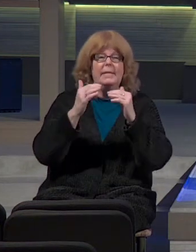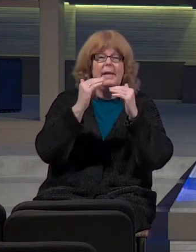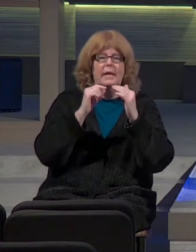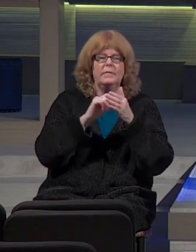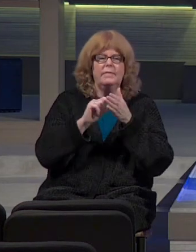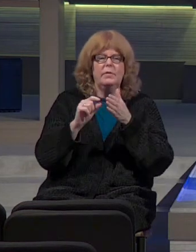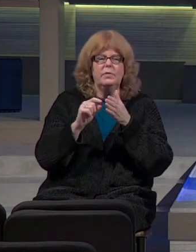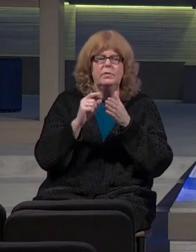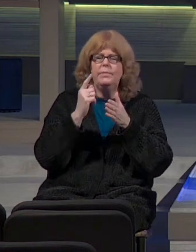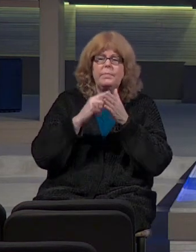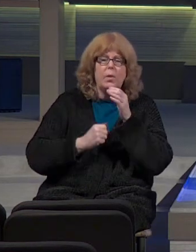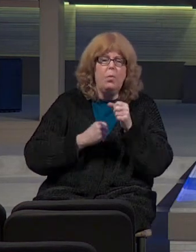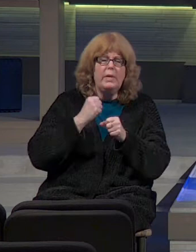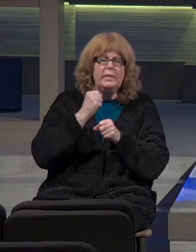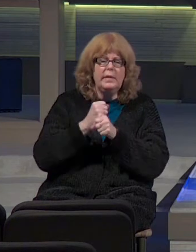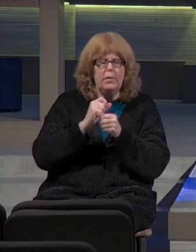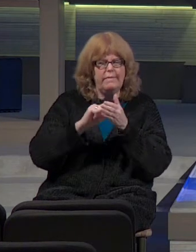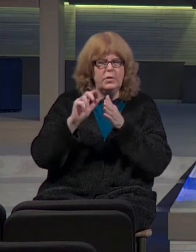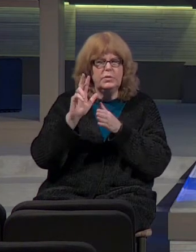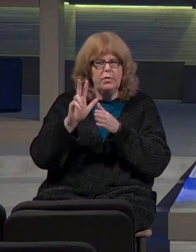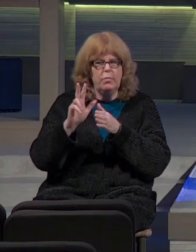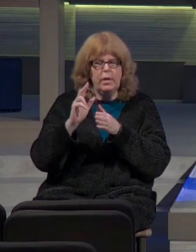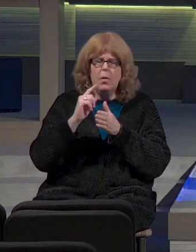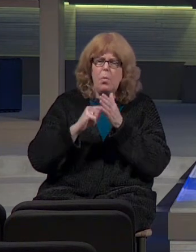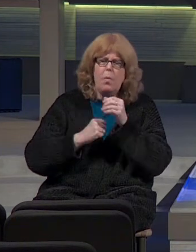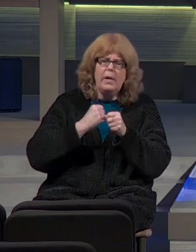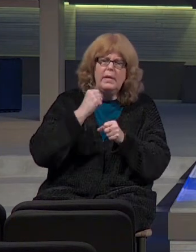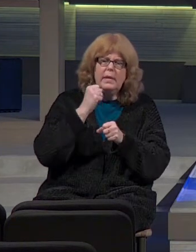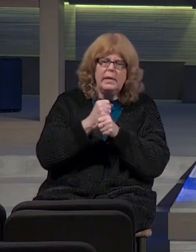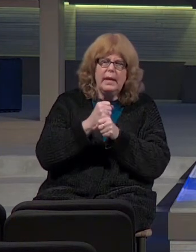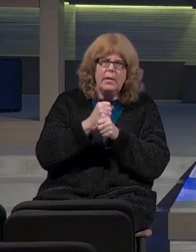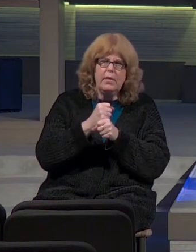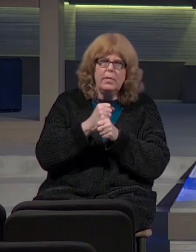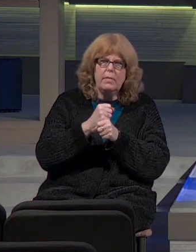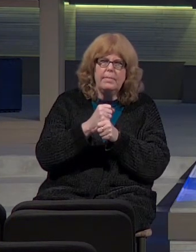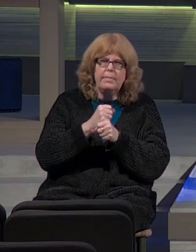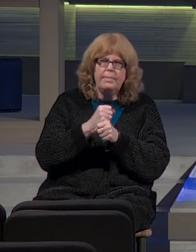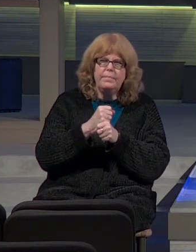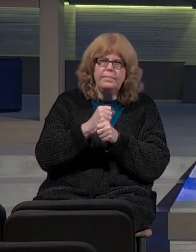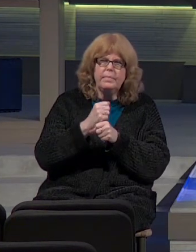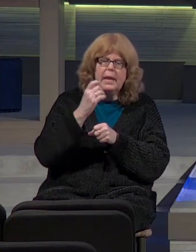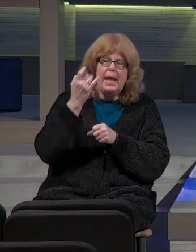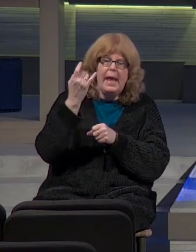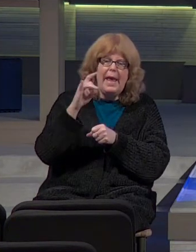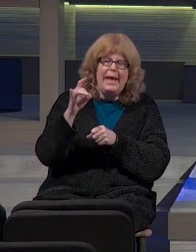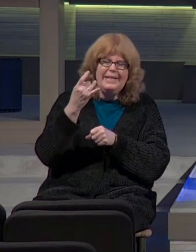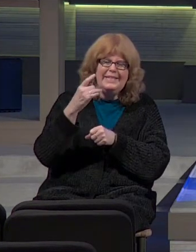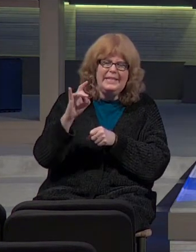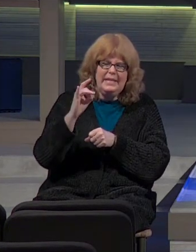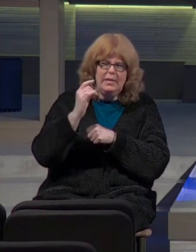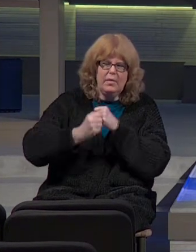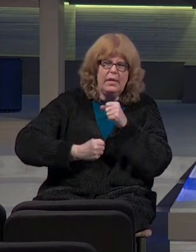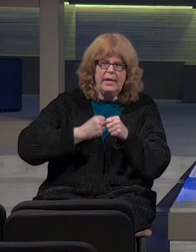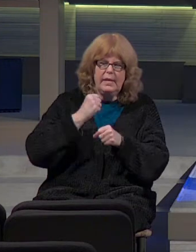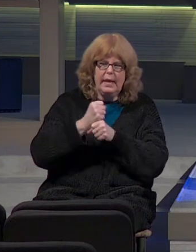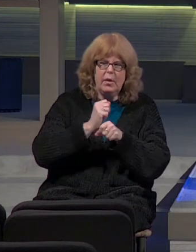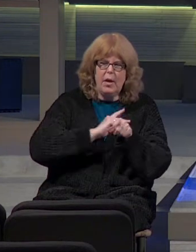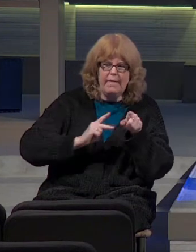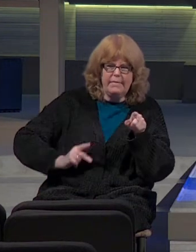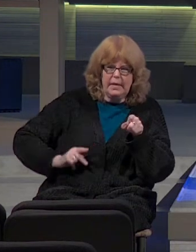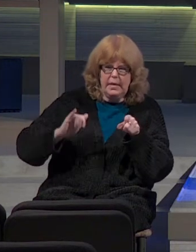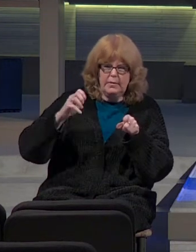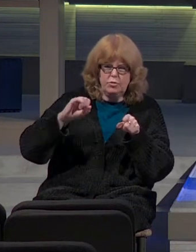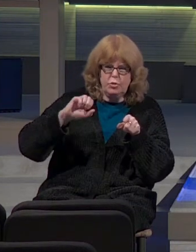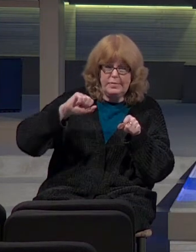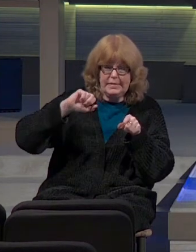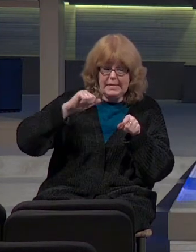In what year? I'm in verse 3. In what year? The 18th year of King Josiah,